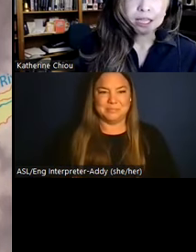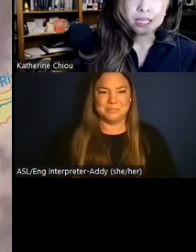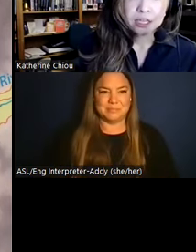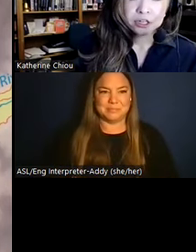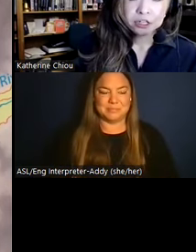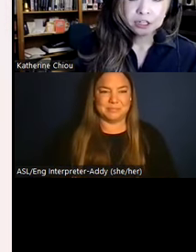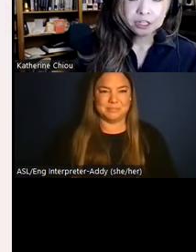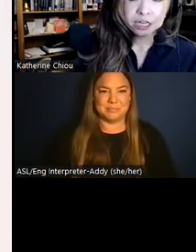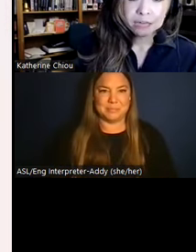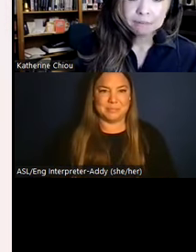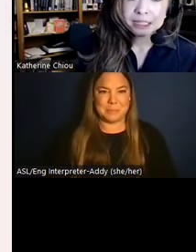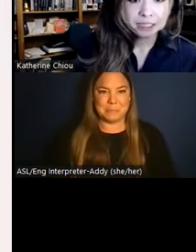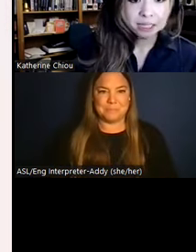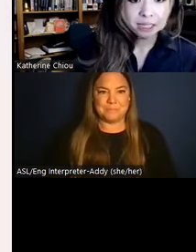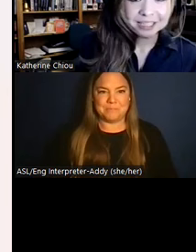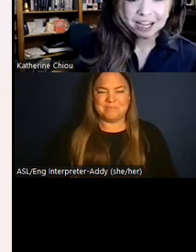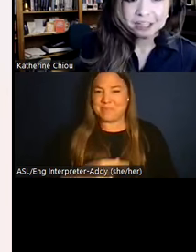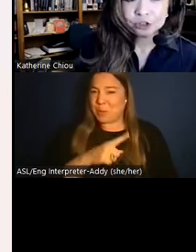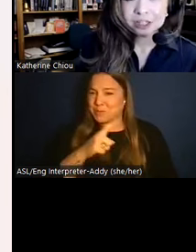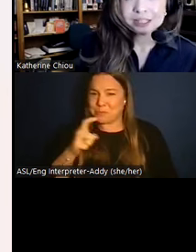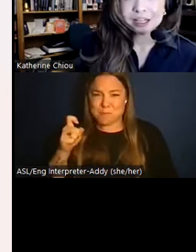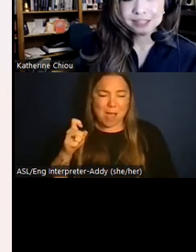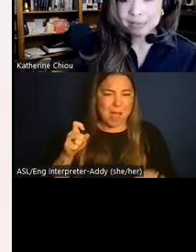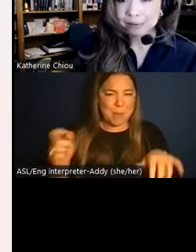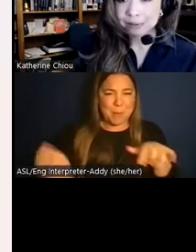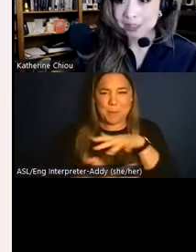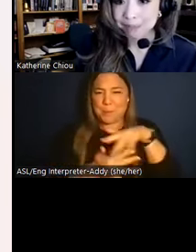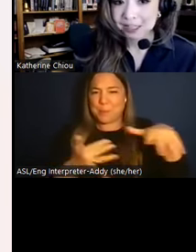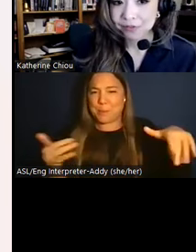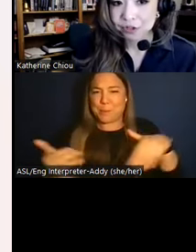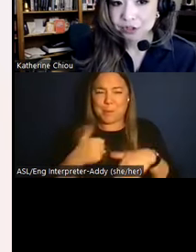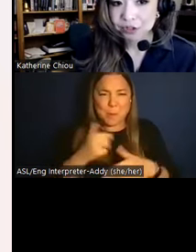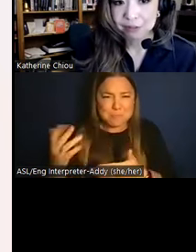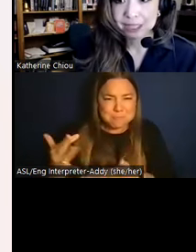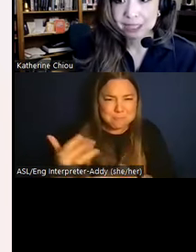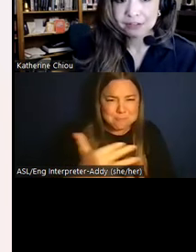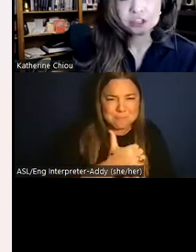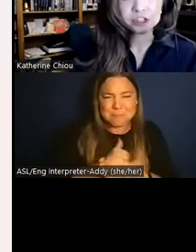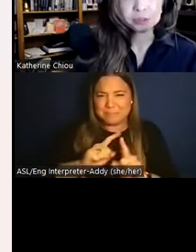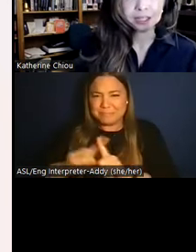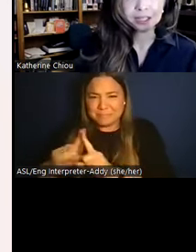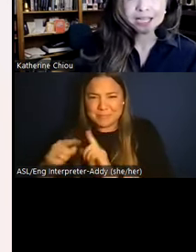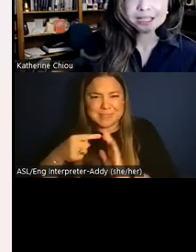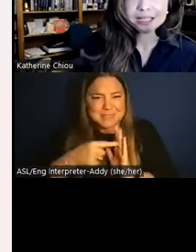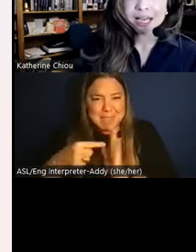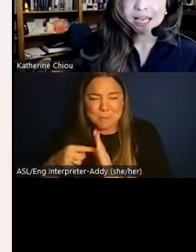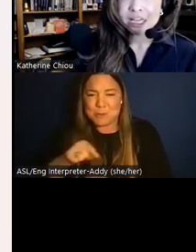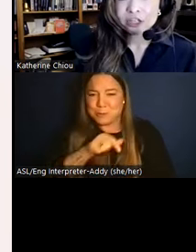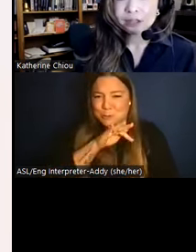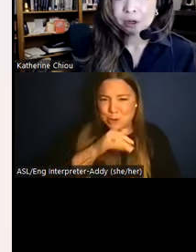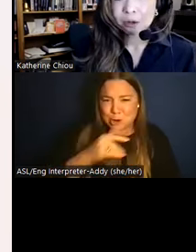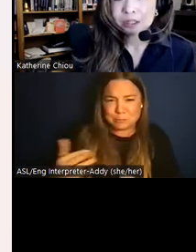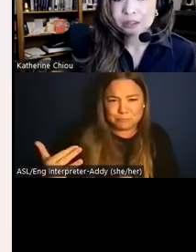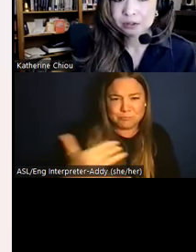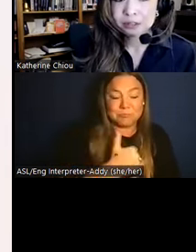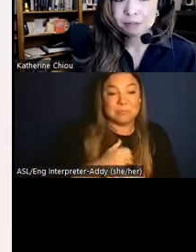Here, amidst the dust and the excitement, hundreds of samples, that's bags of dirt from the excavations, were collected, each